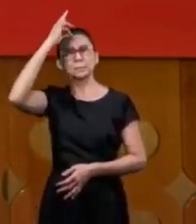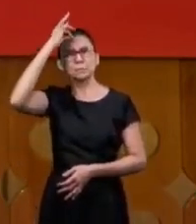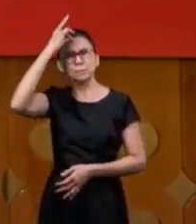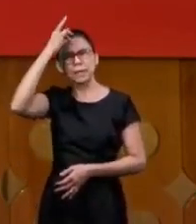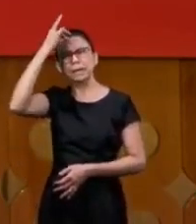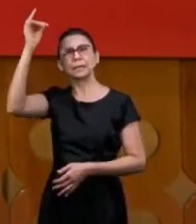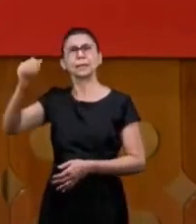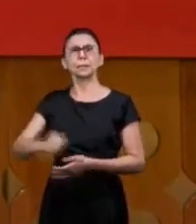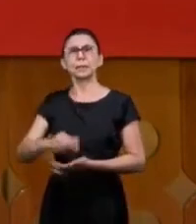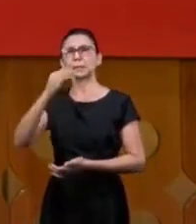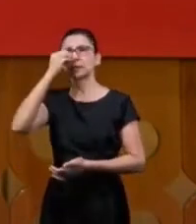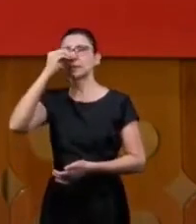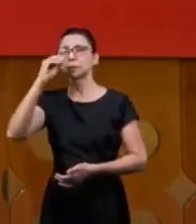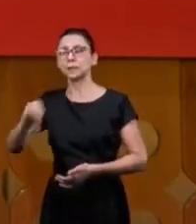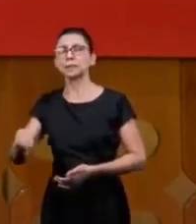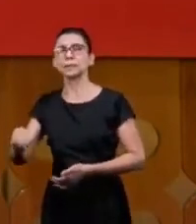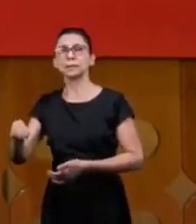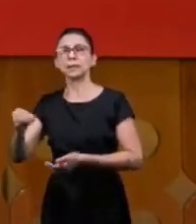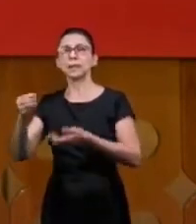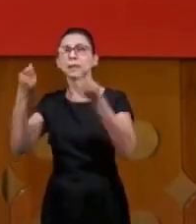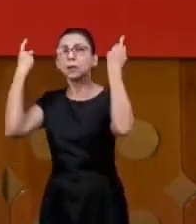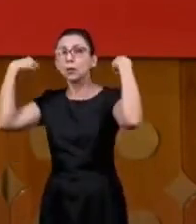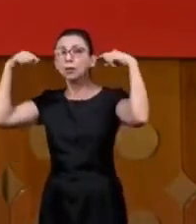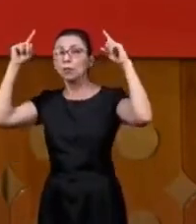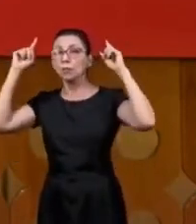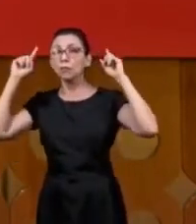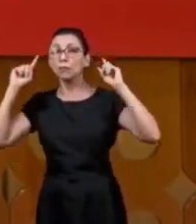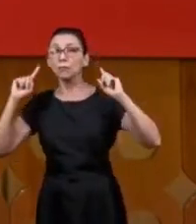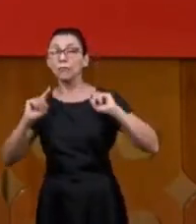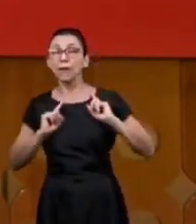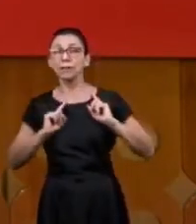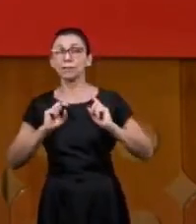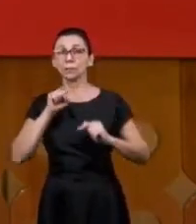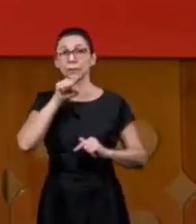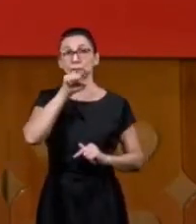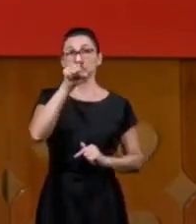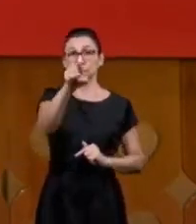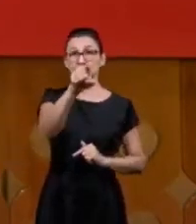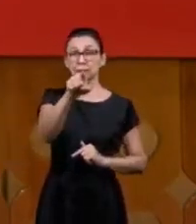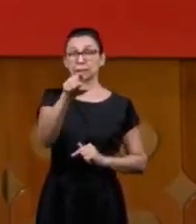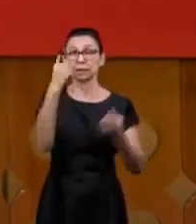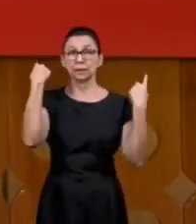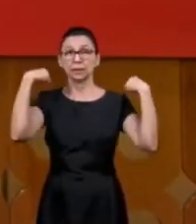you are not mine the sheep you are the sheep of the high shepherd